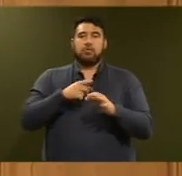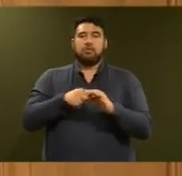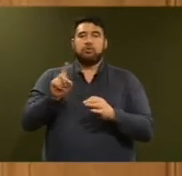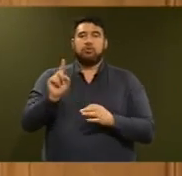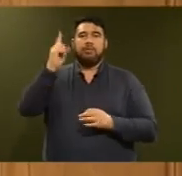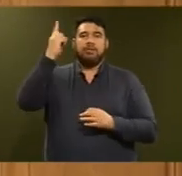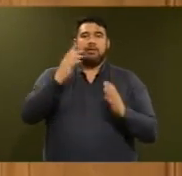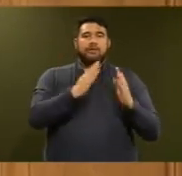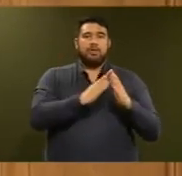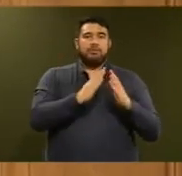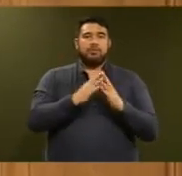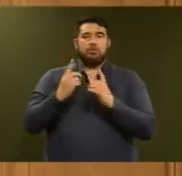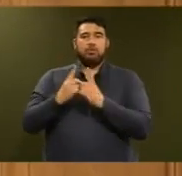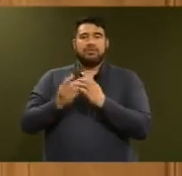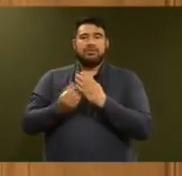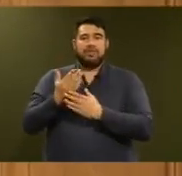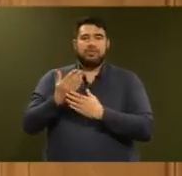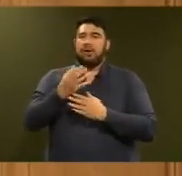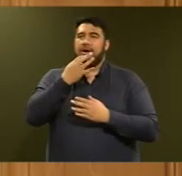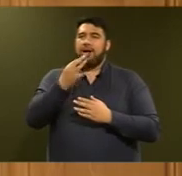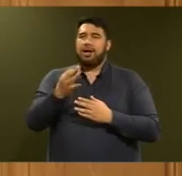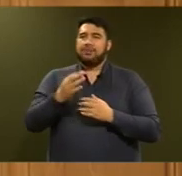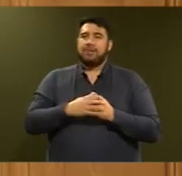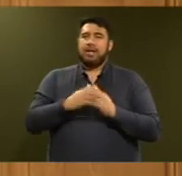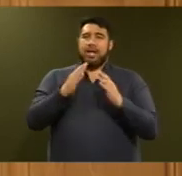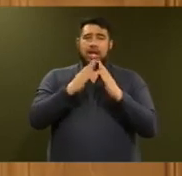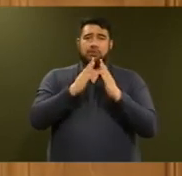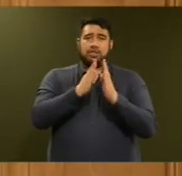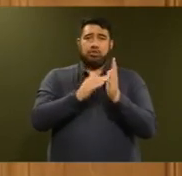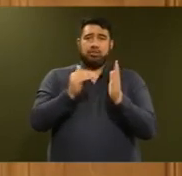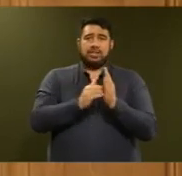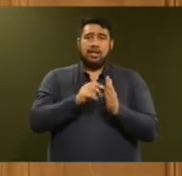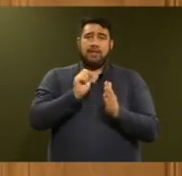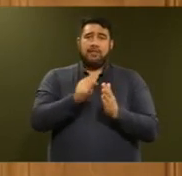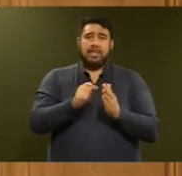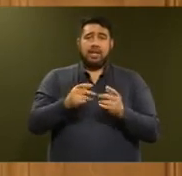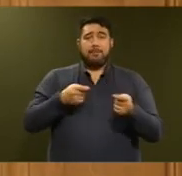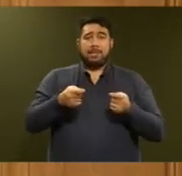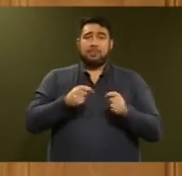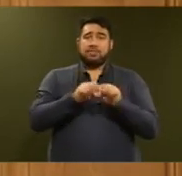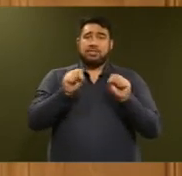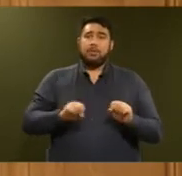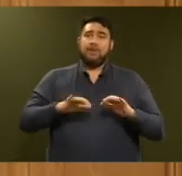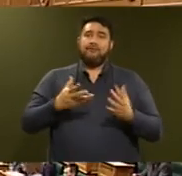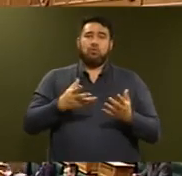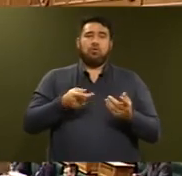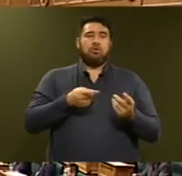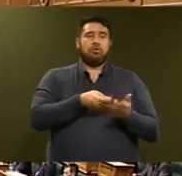Does he have confidence in Housing New Zealand's tenancy management and the way it manages the state housing stock?